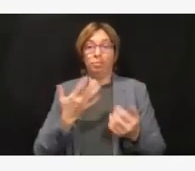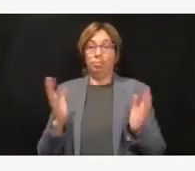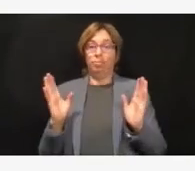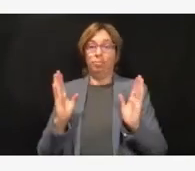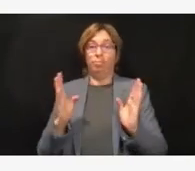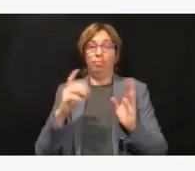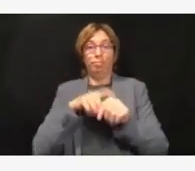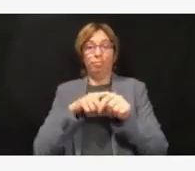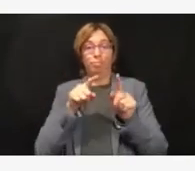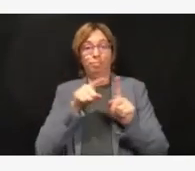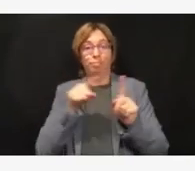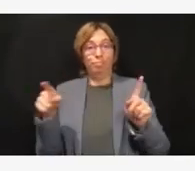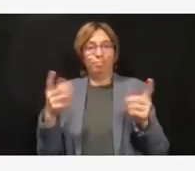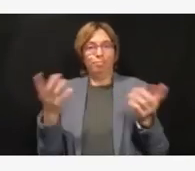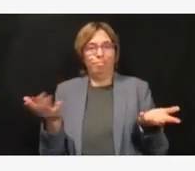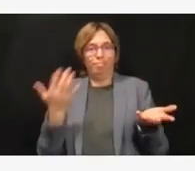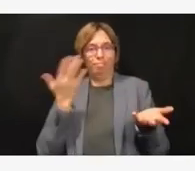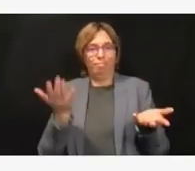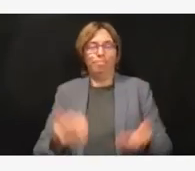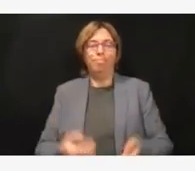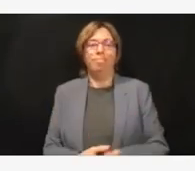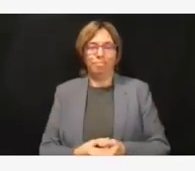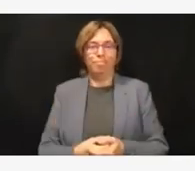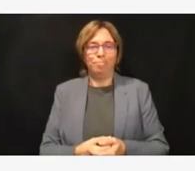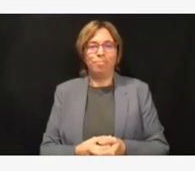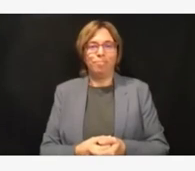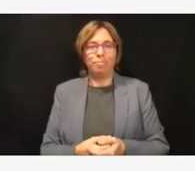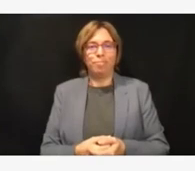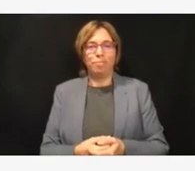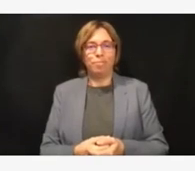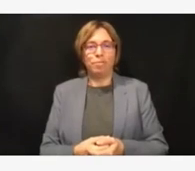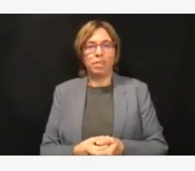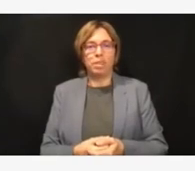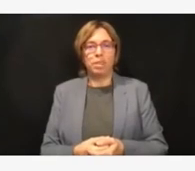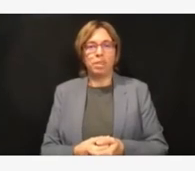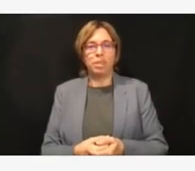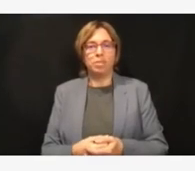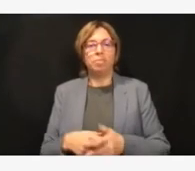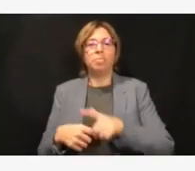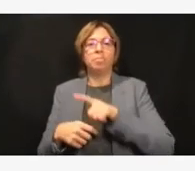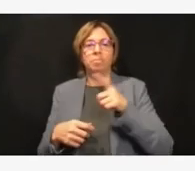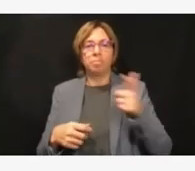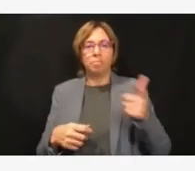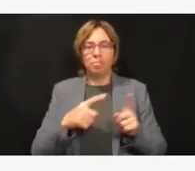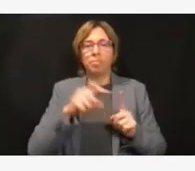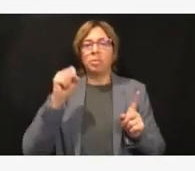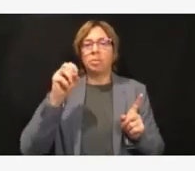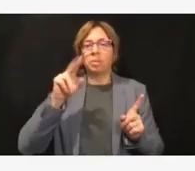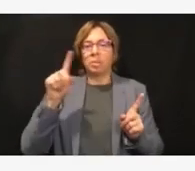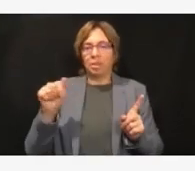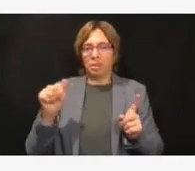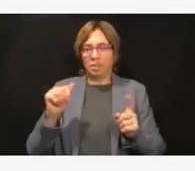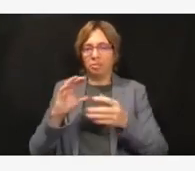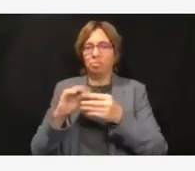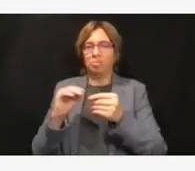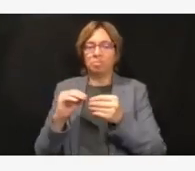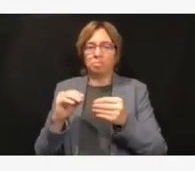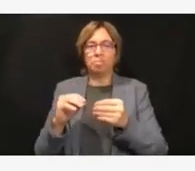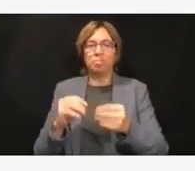I'll just double down on what Dr. Burgess said about vaccination, and then I'll admit that